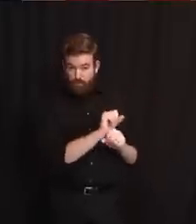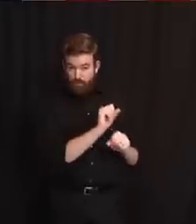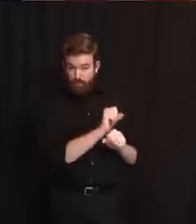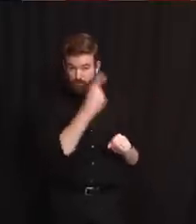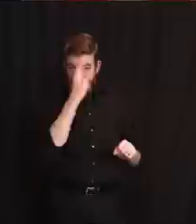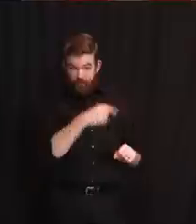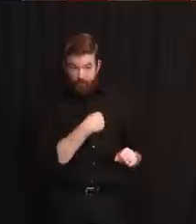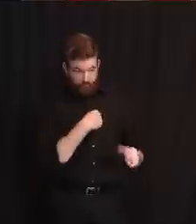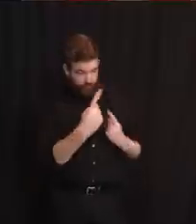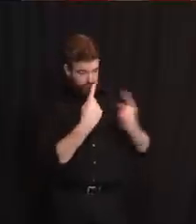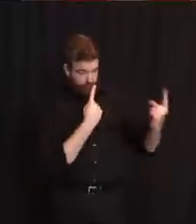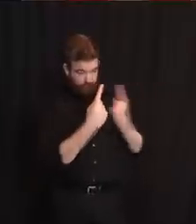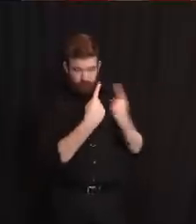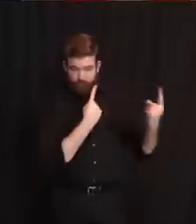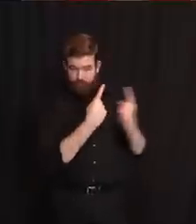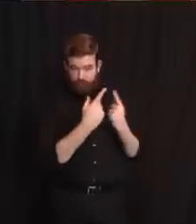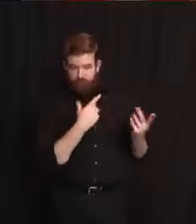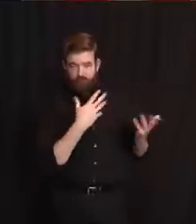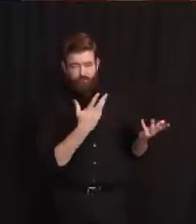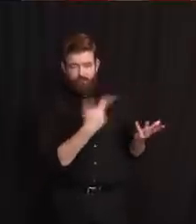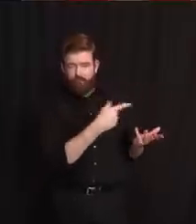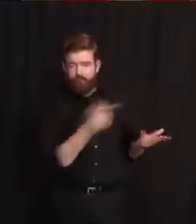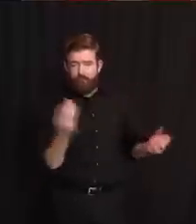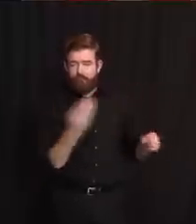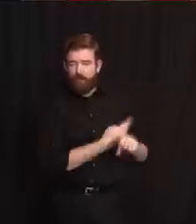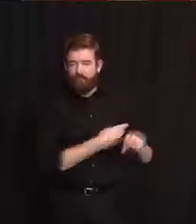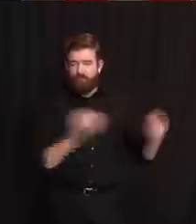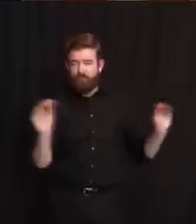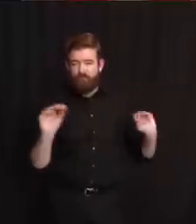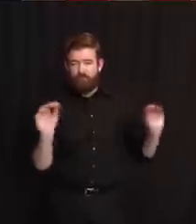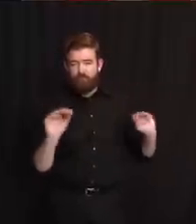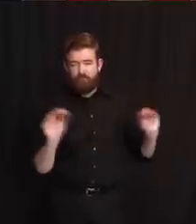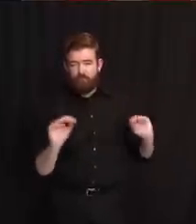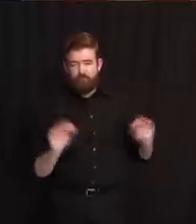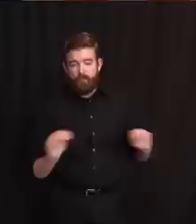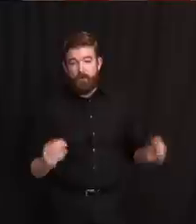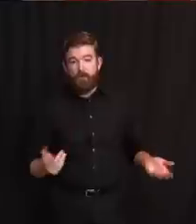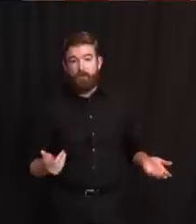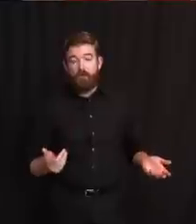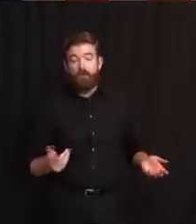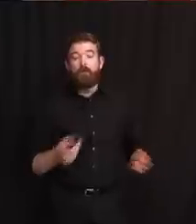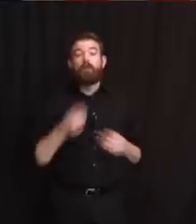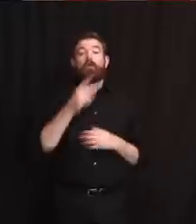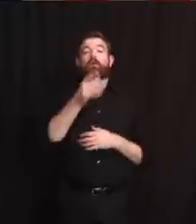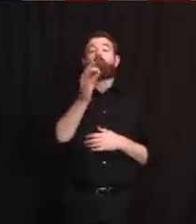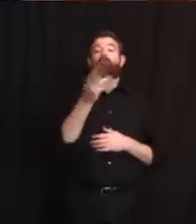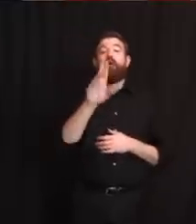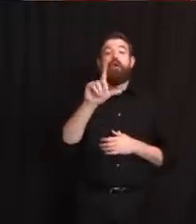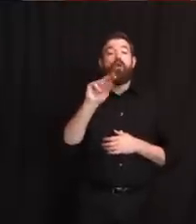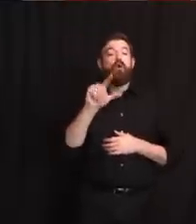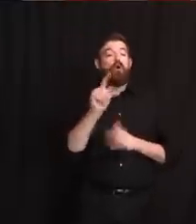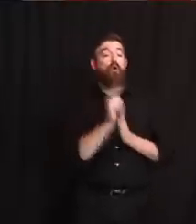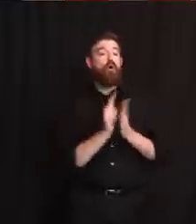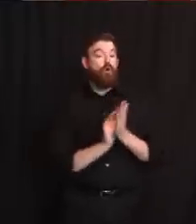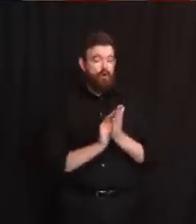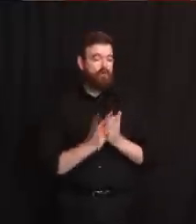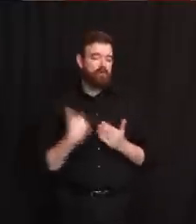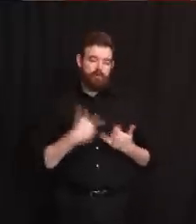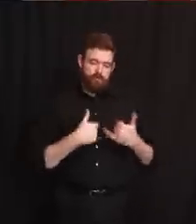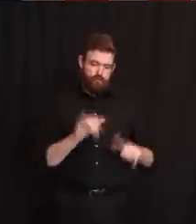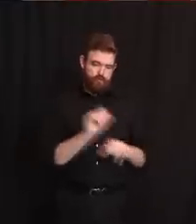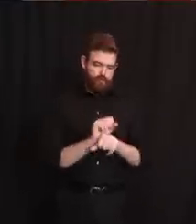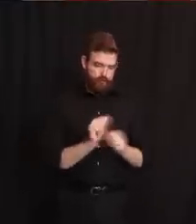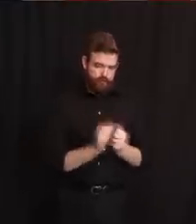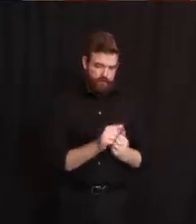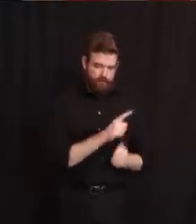development on that. We're working closely with the legislature. I was very happy to see in the Assembly yesterday, the committee voted out the bonding bill, which